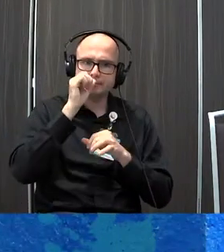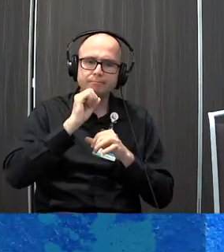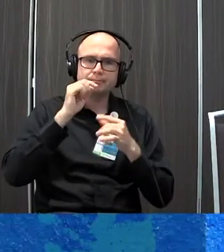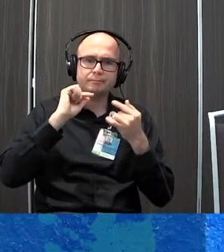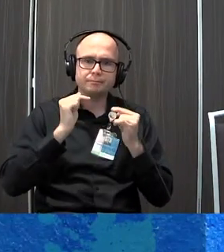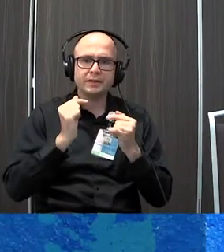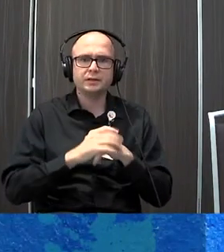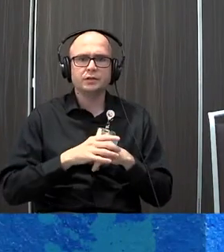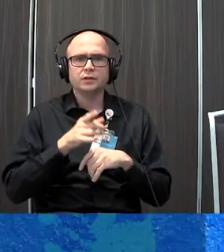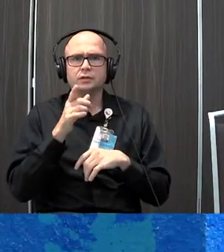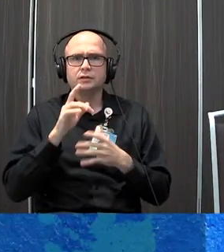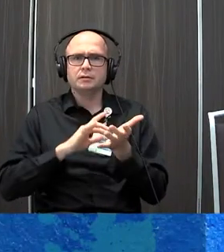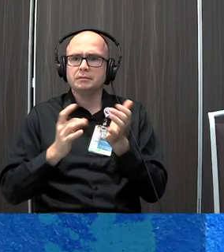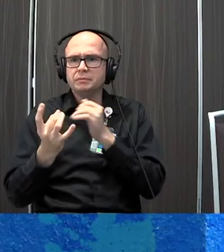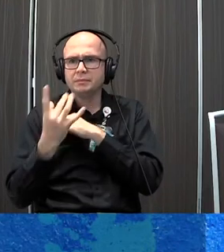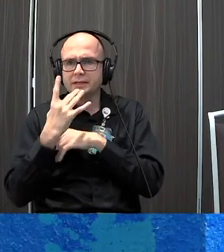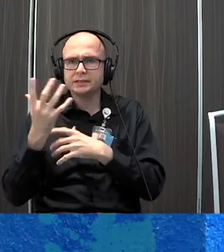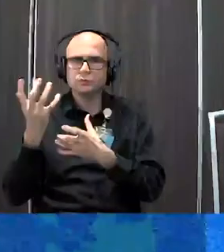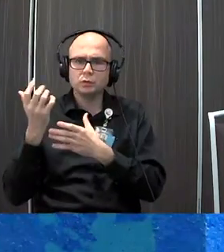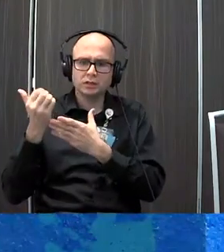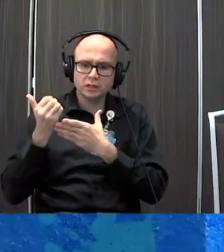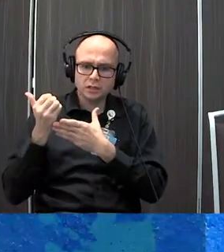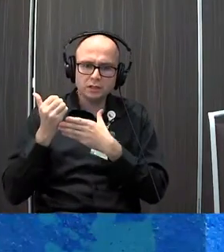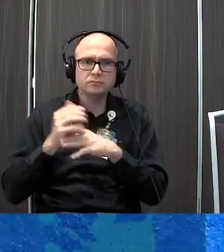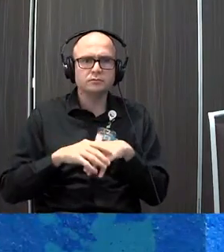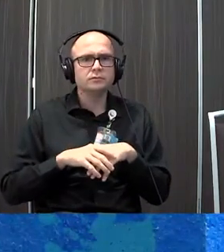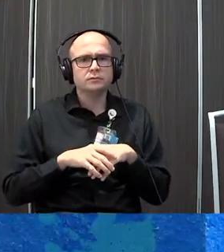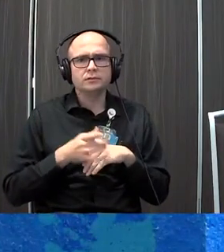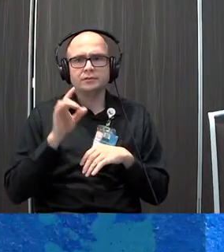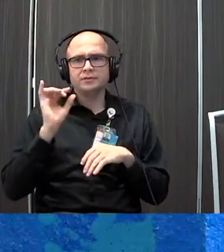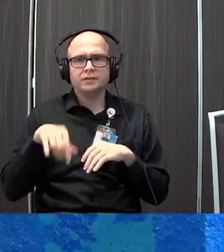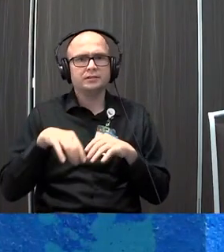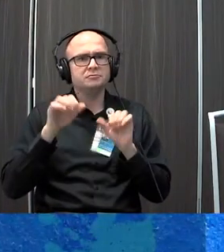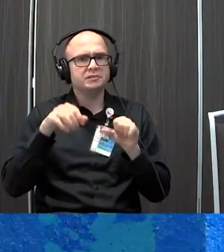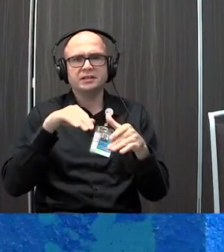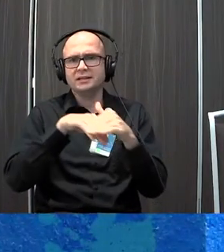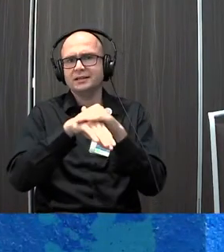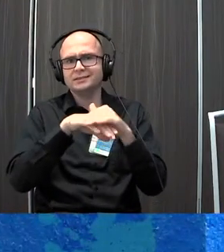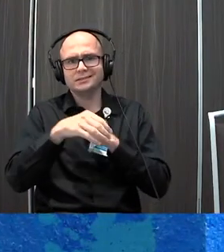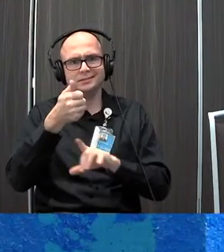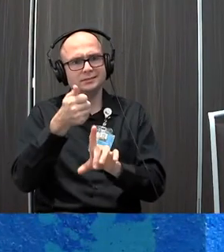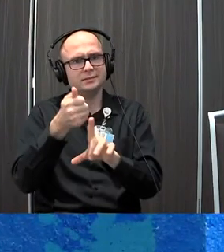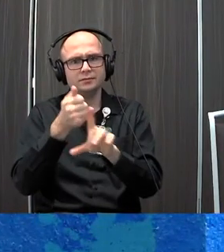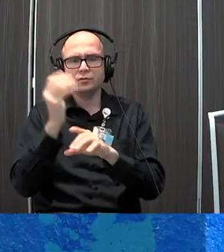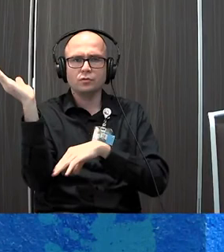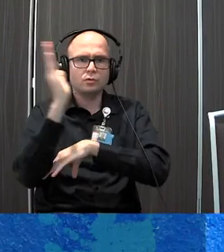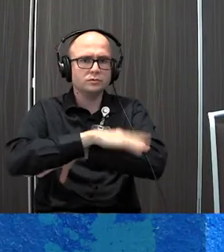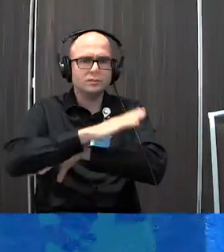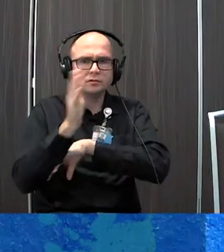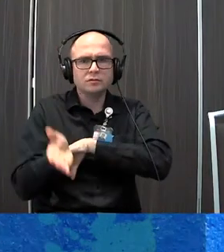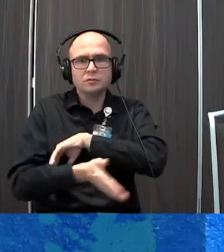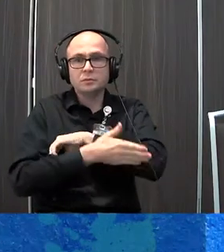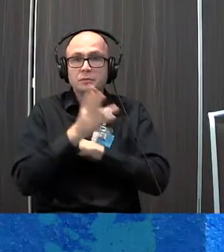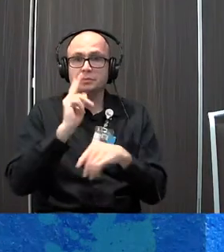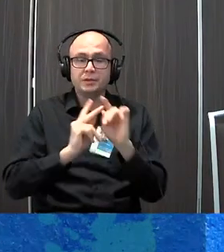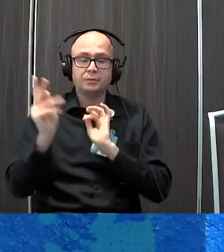who doesn't want whatever medication or something that does this? And this is something that's inside of you. can access all the time. We look at psychologically people